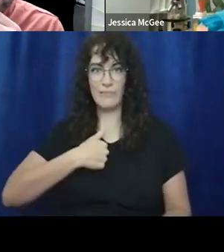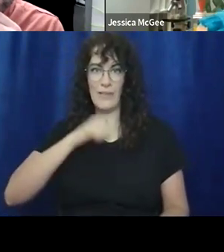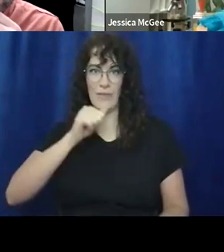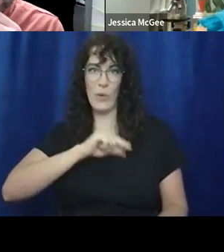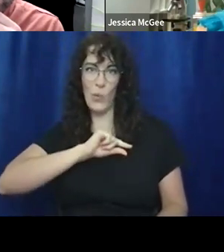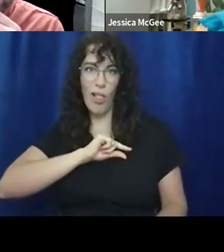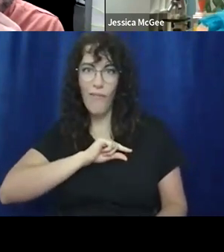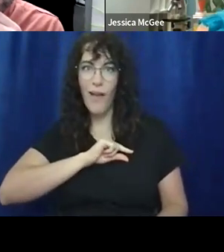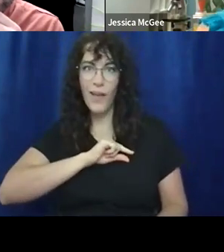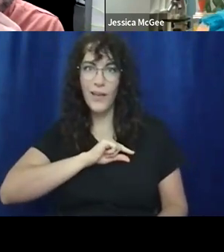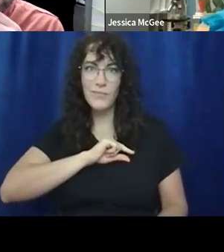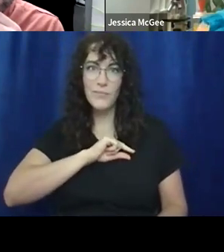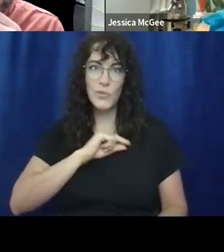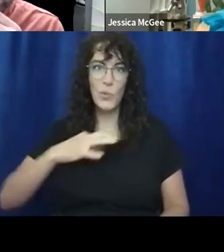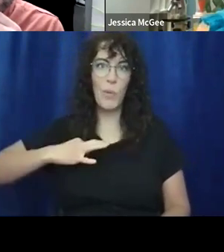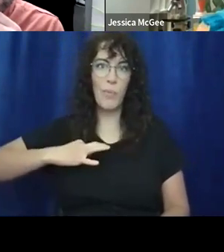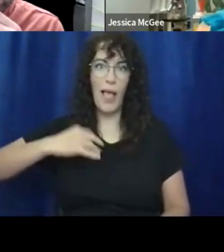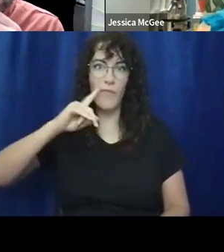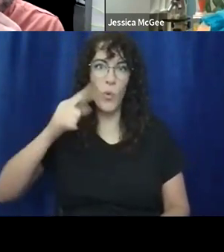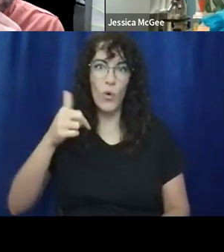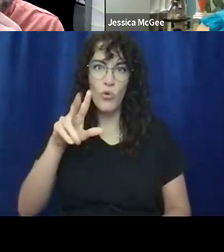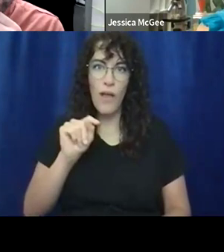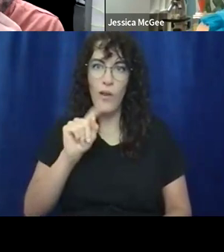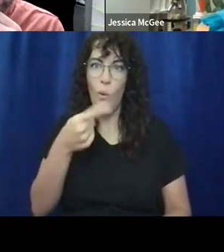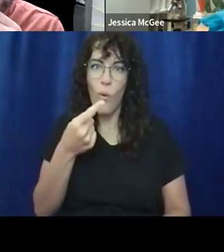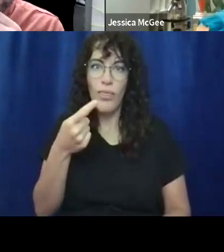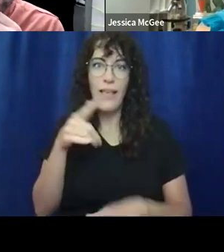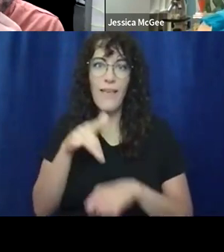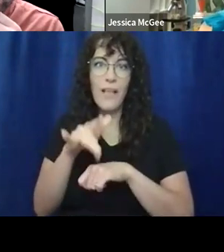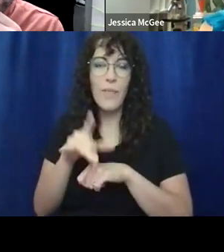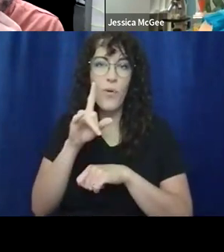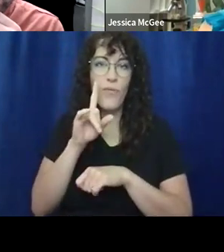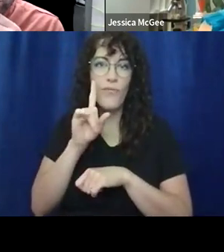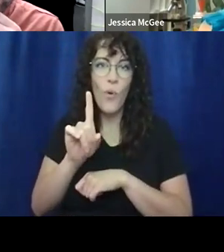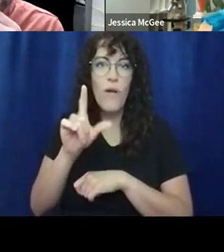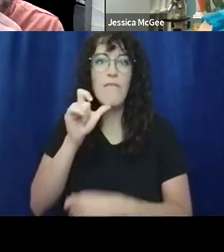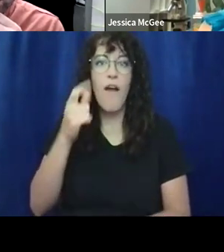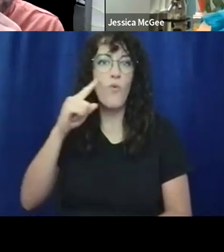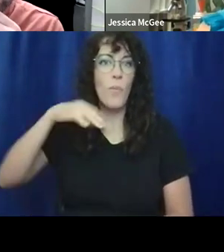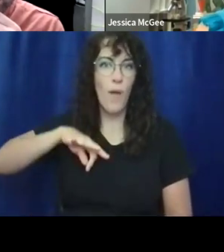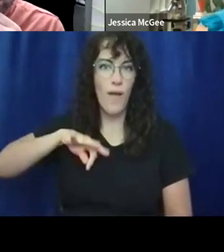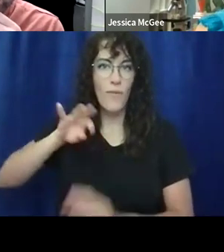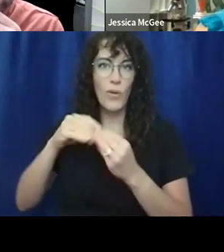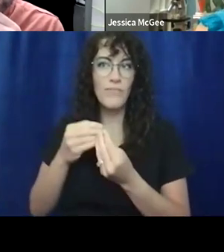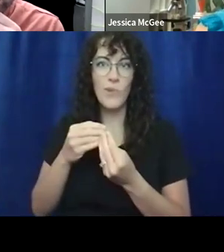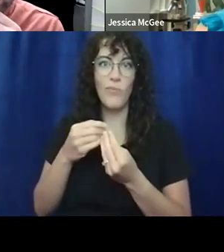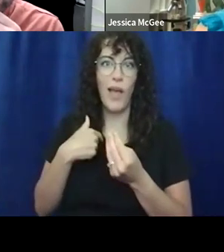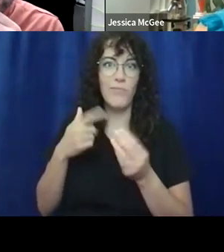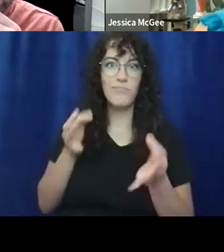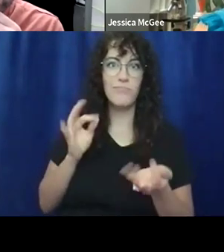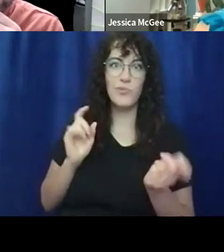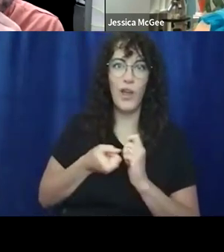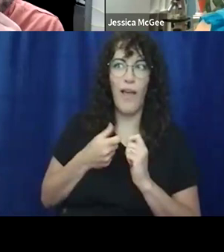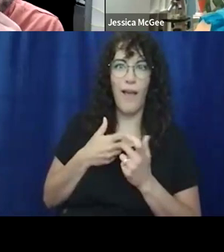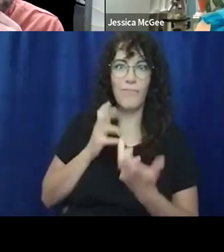to, to, uh, apply for grants that were only available to not-for-profit arts organizations. And I changed that. So I got what I